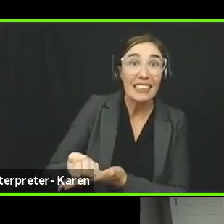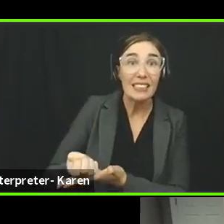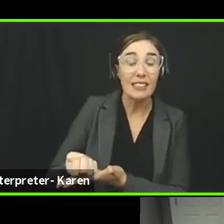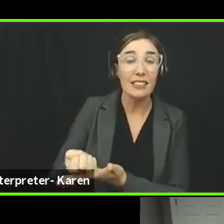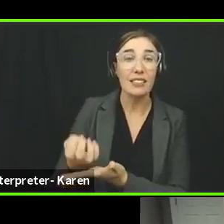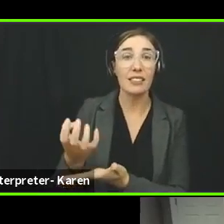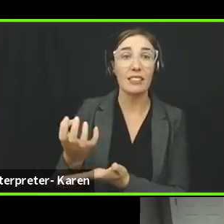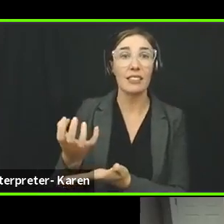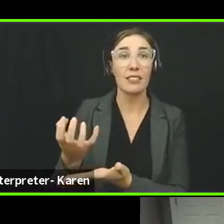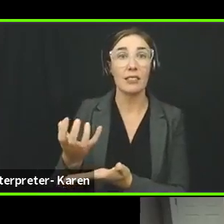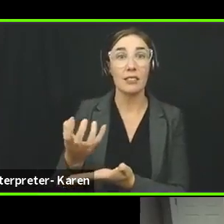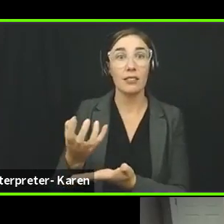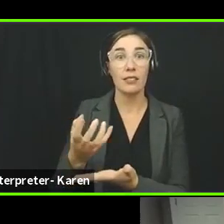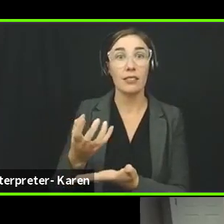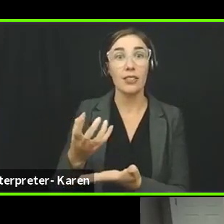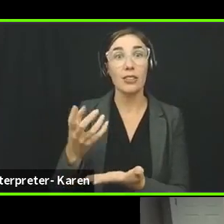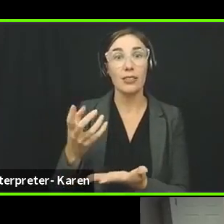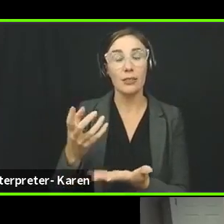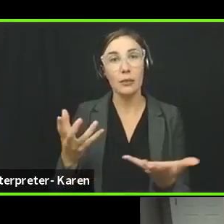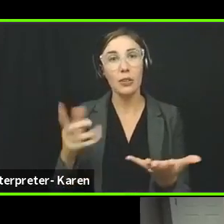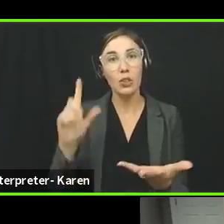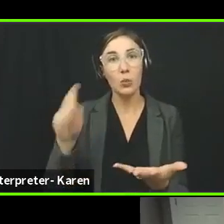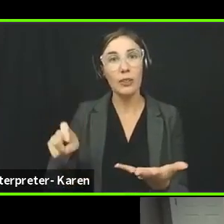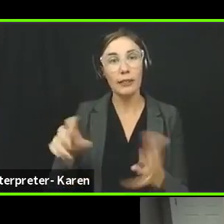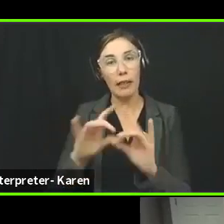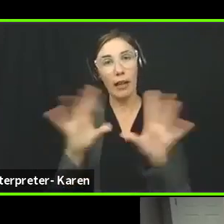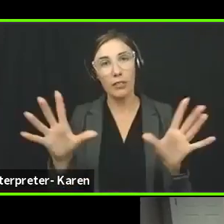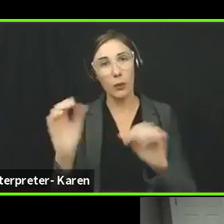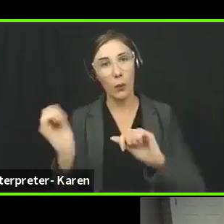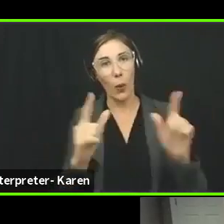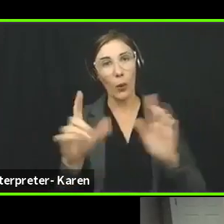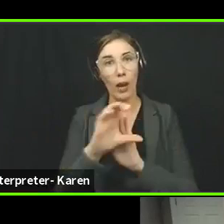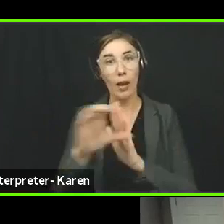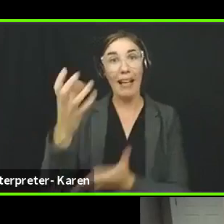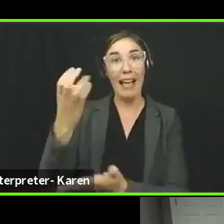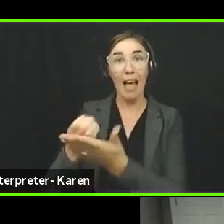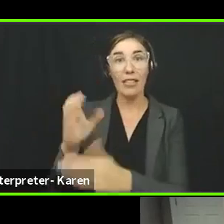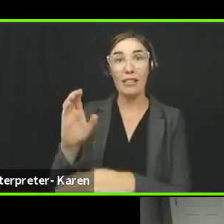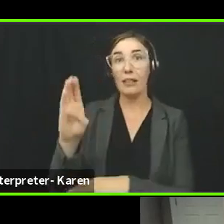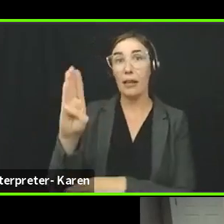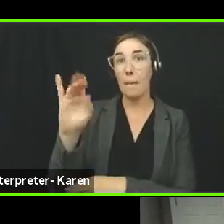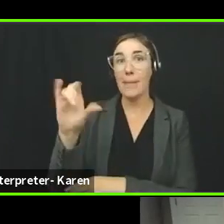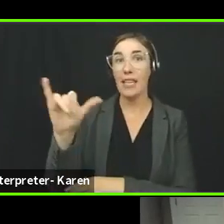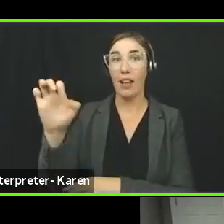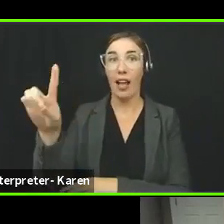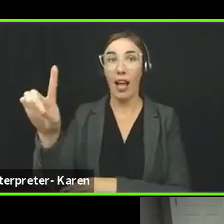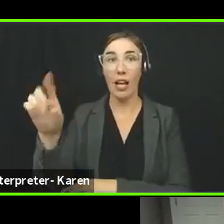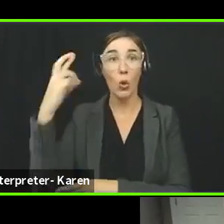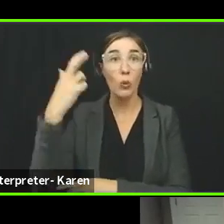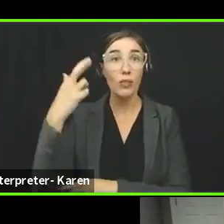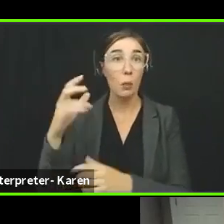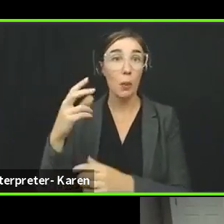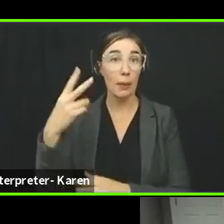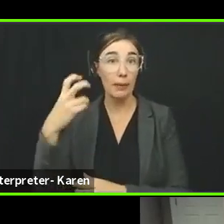do you need what you need in every crime, which is evidence beyond a reasonable doubt that a crime occurred and it was committed by a certain person.